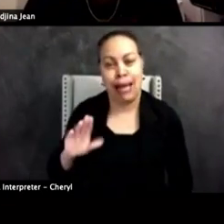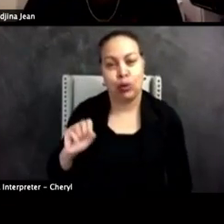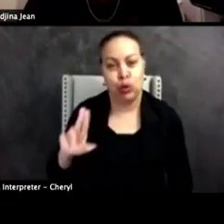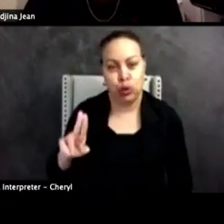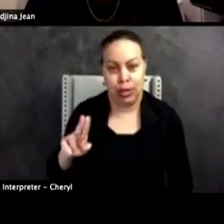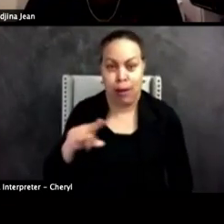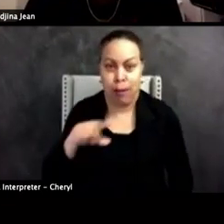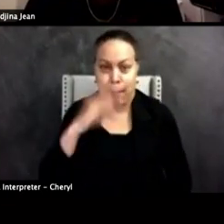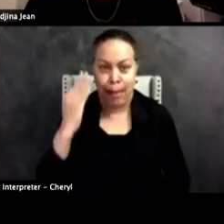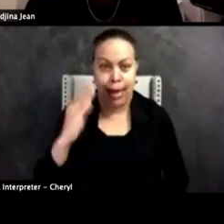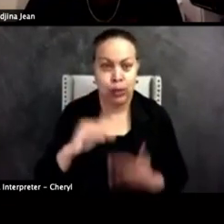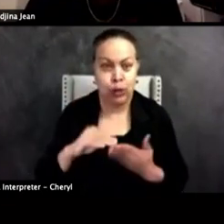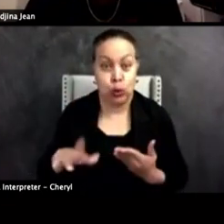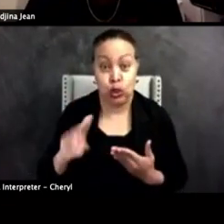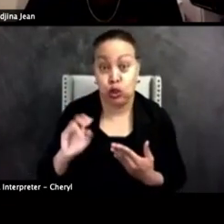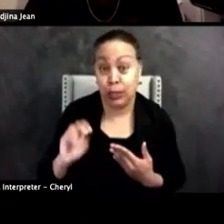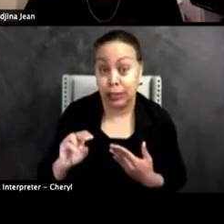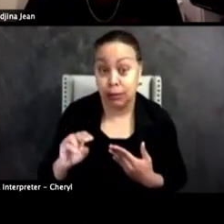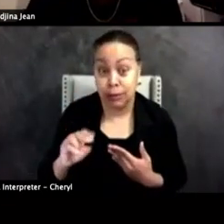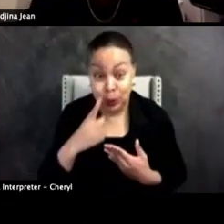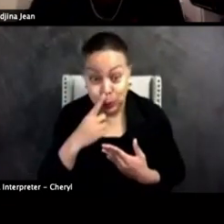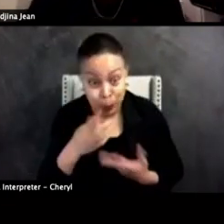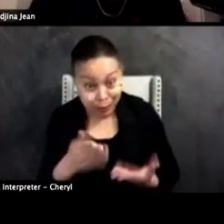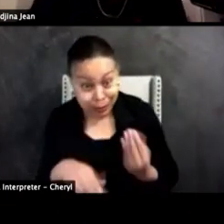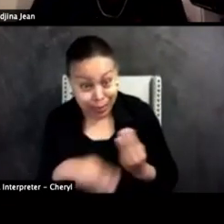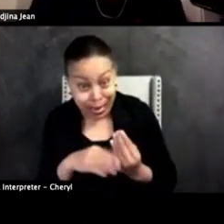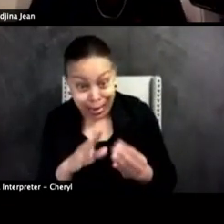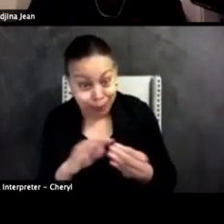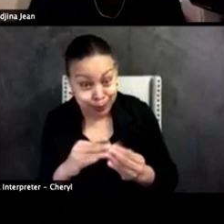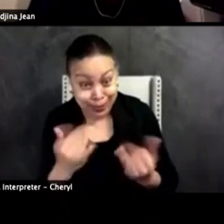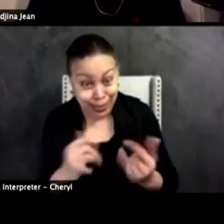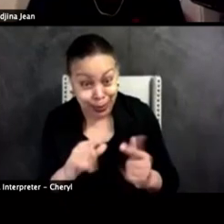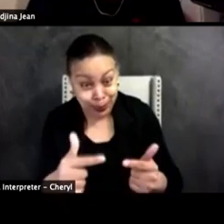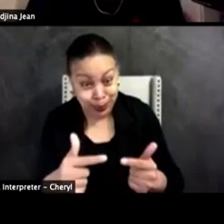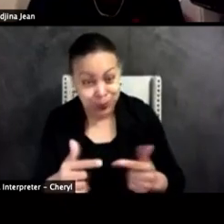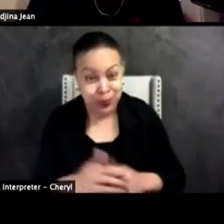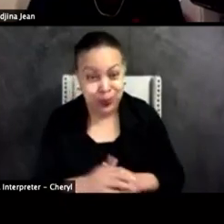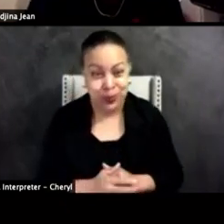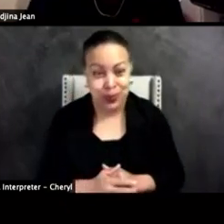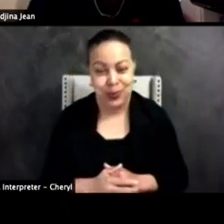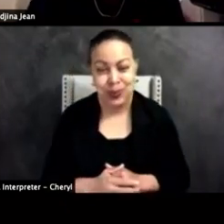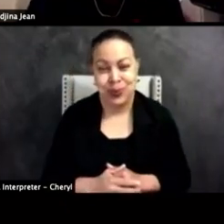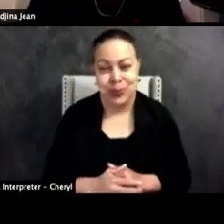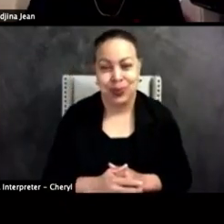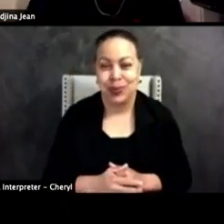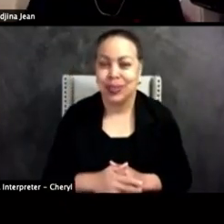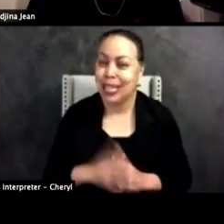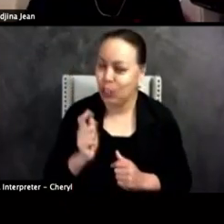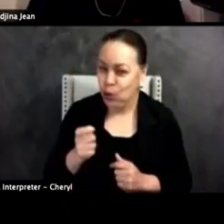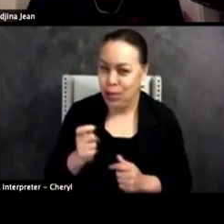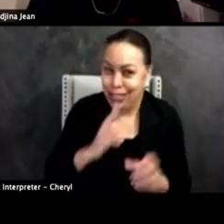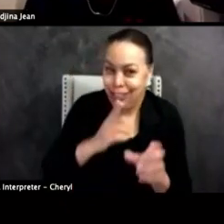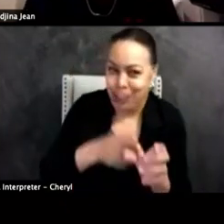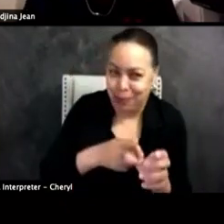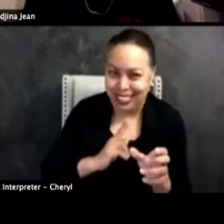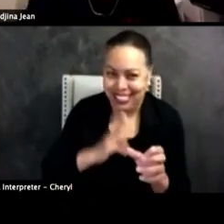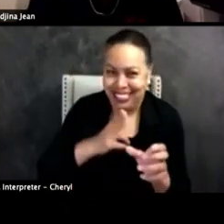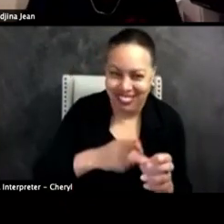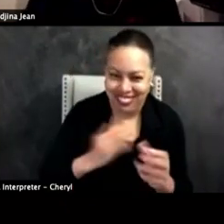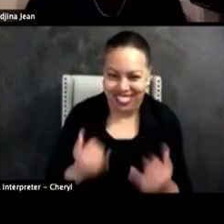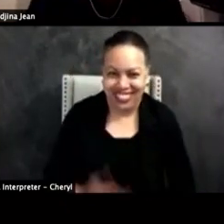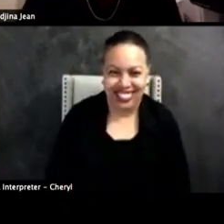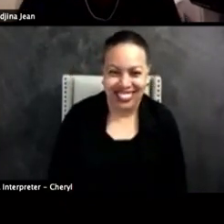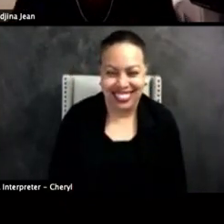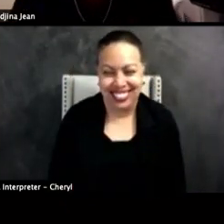So Dora Lee, can you give us a little wave? And if you want to chime in, this is your moment. I call it double. You can jump in on the double Dutch right now.